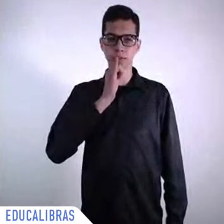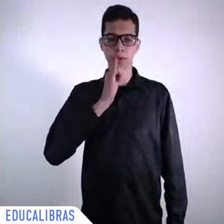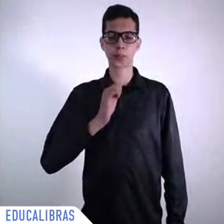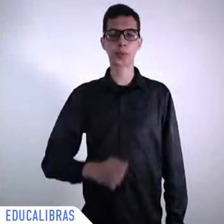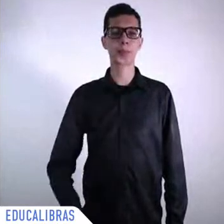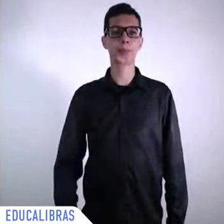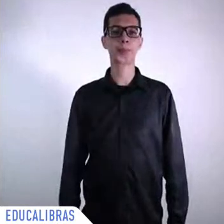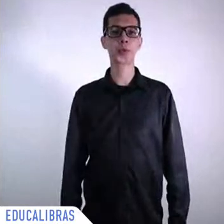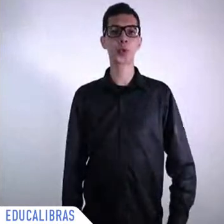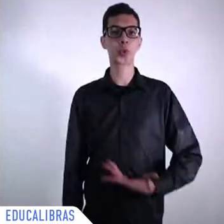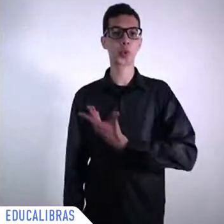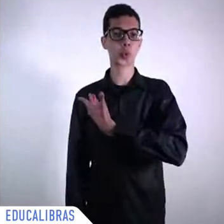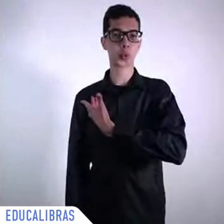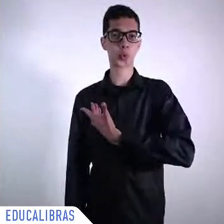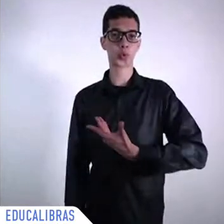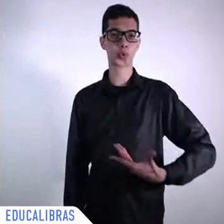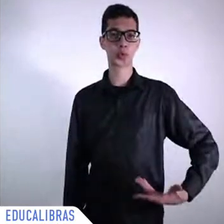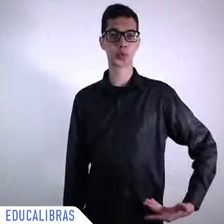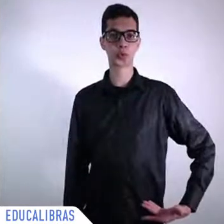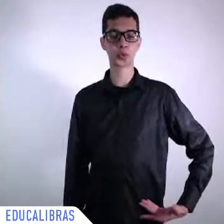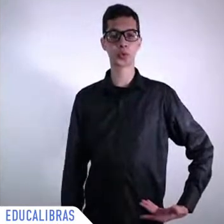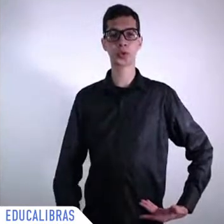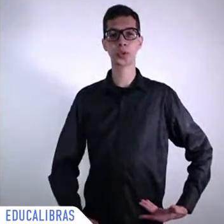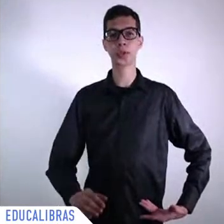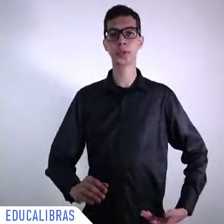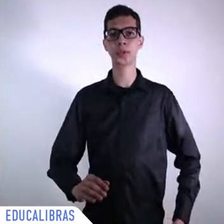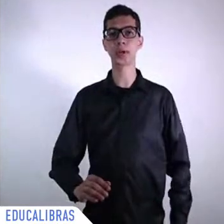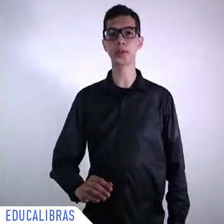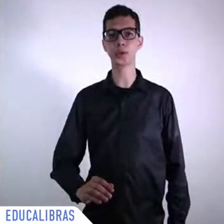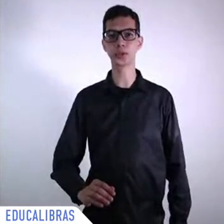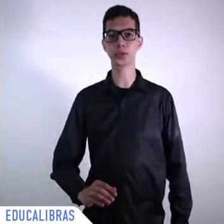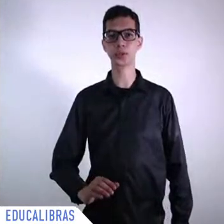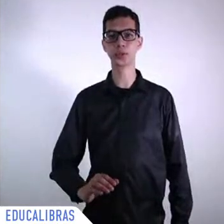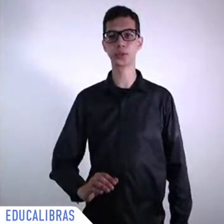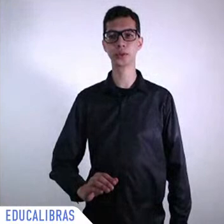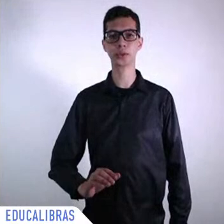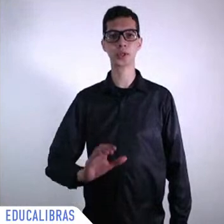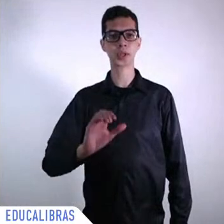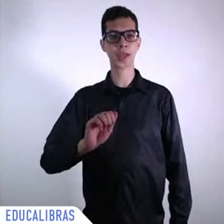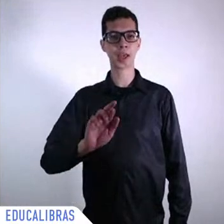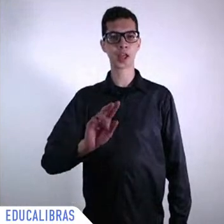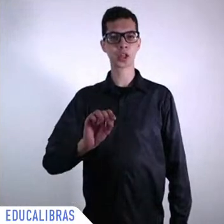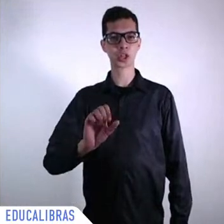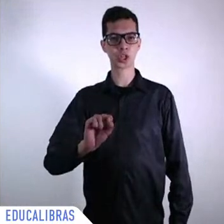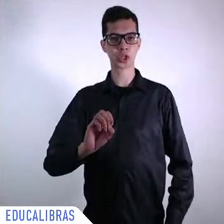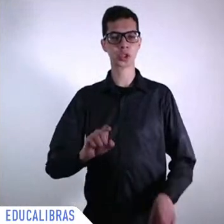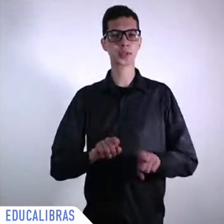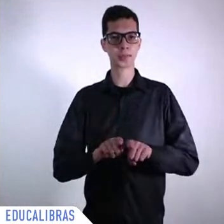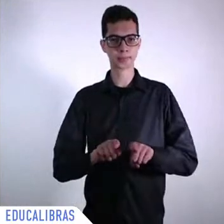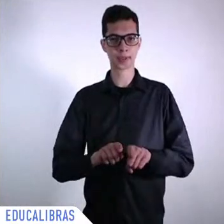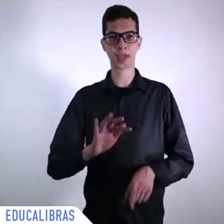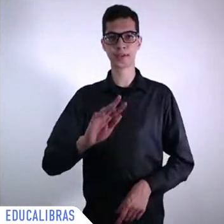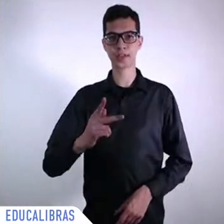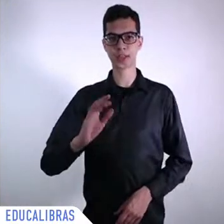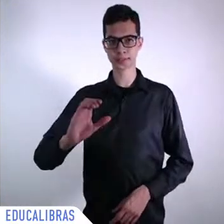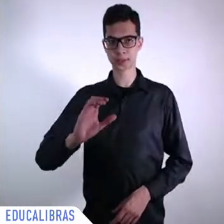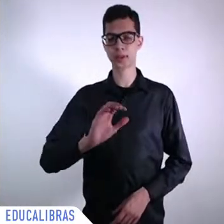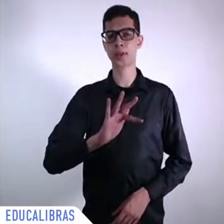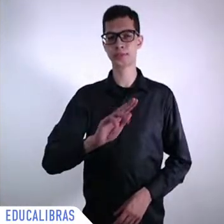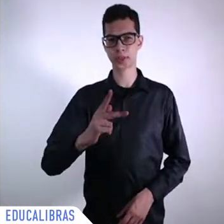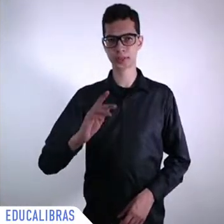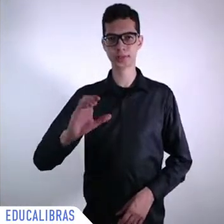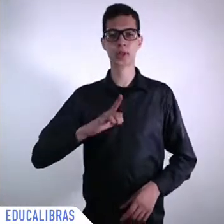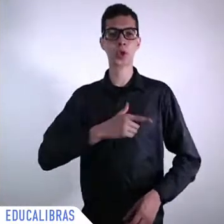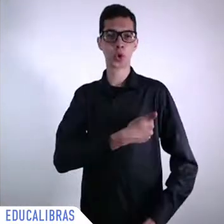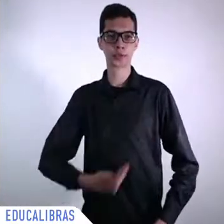speaking of the SDGs if you go to SDGs number three about health you'll see that it mentions respecting the